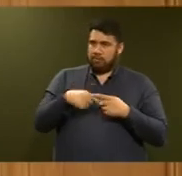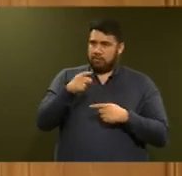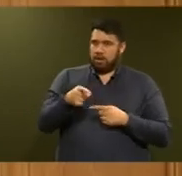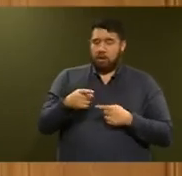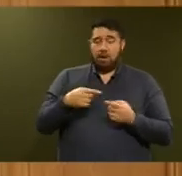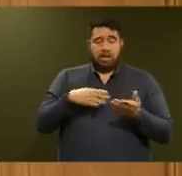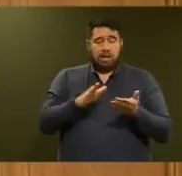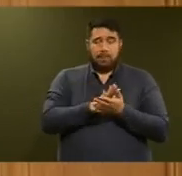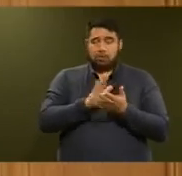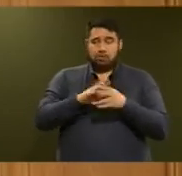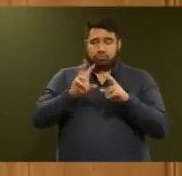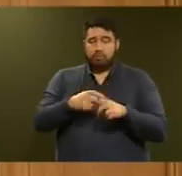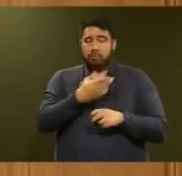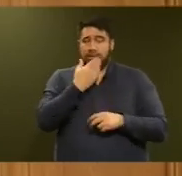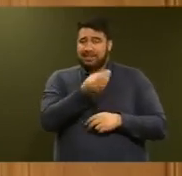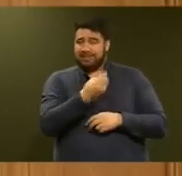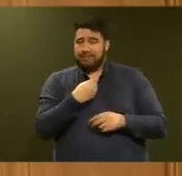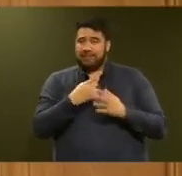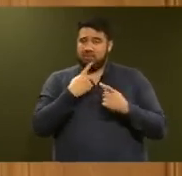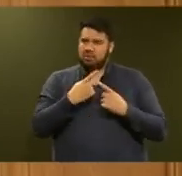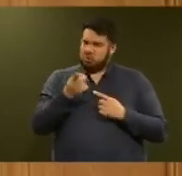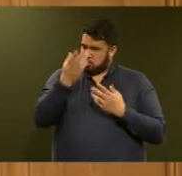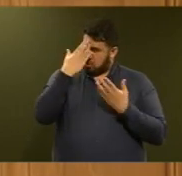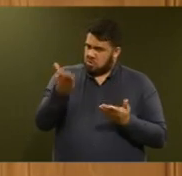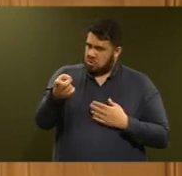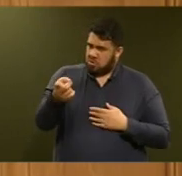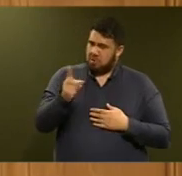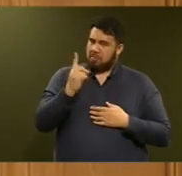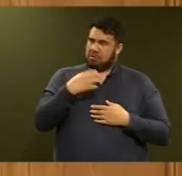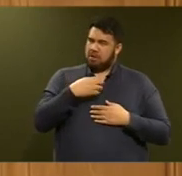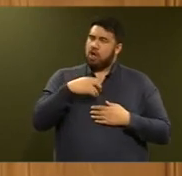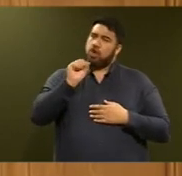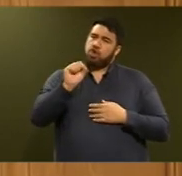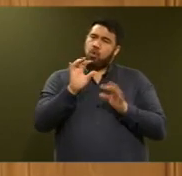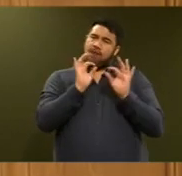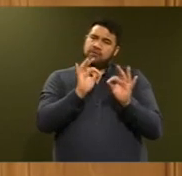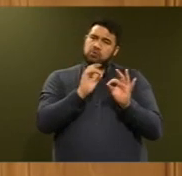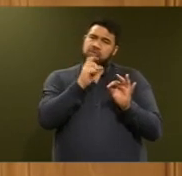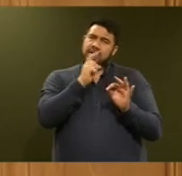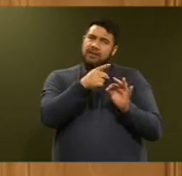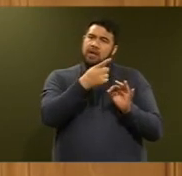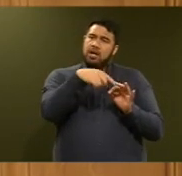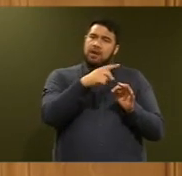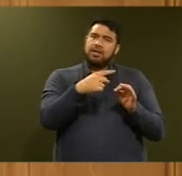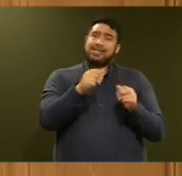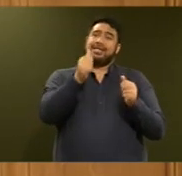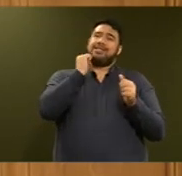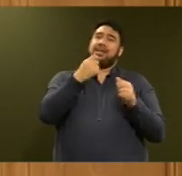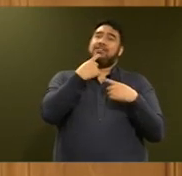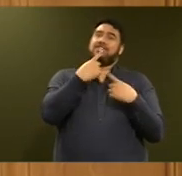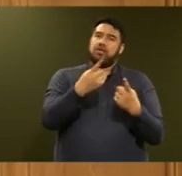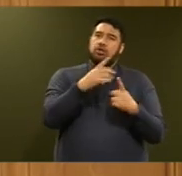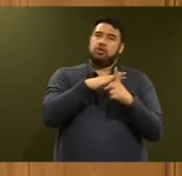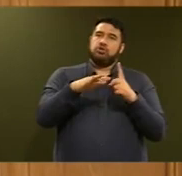How can he not be aware if his officials advised the social services select committee yesterday that this is